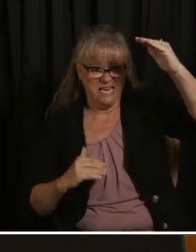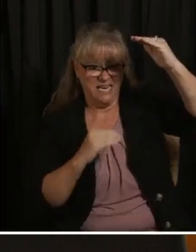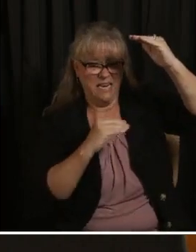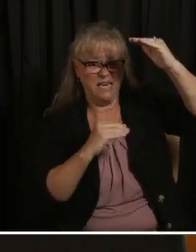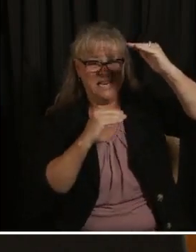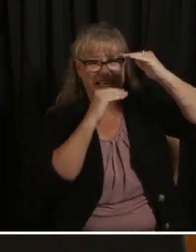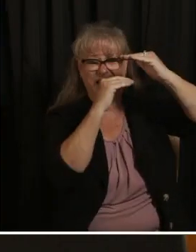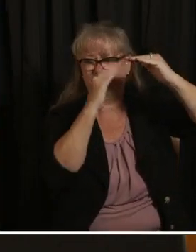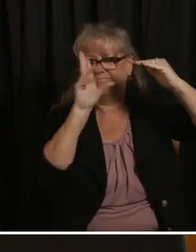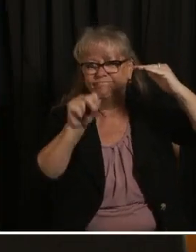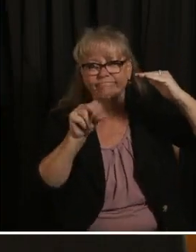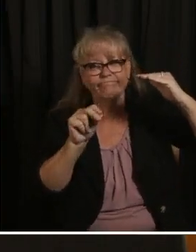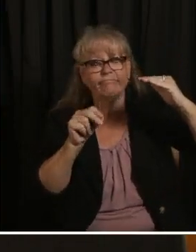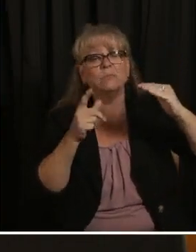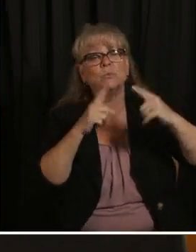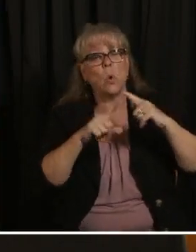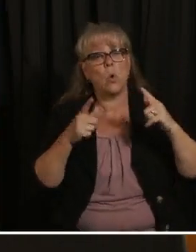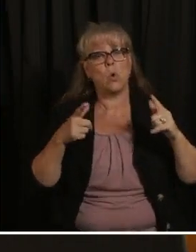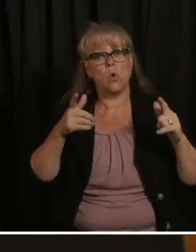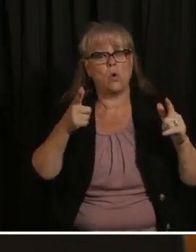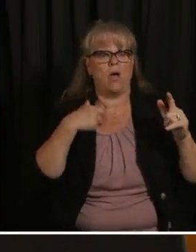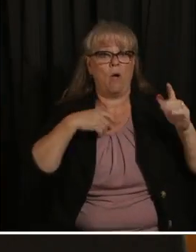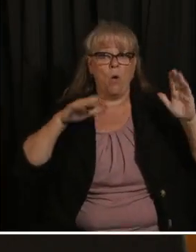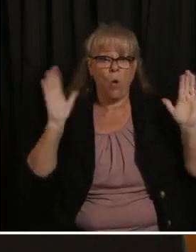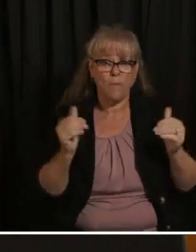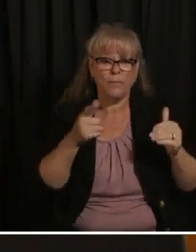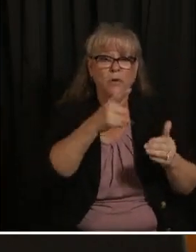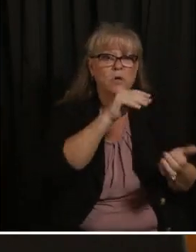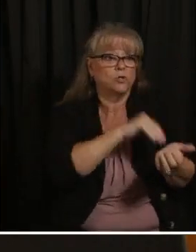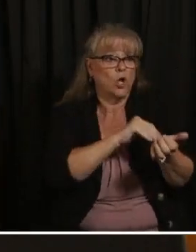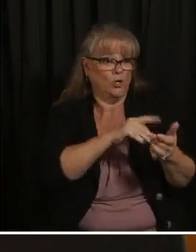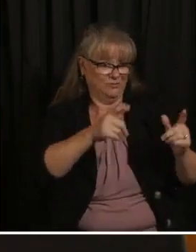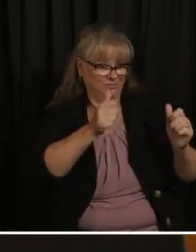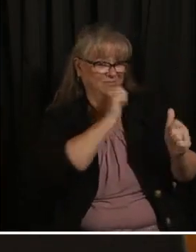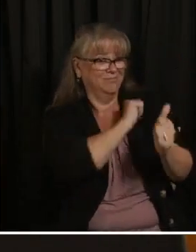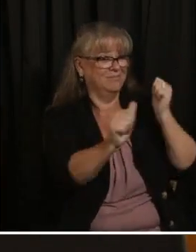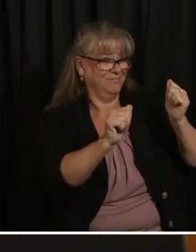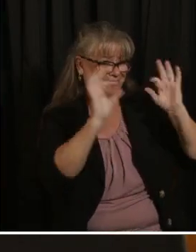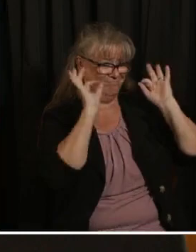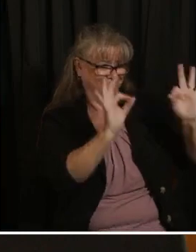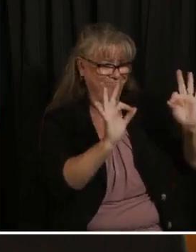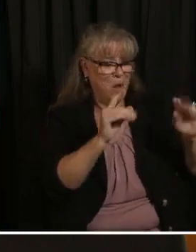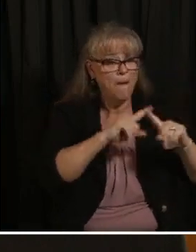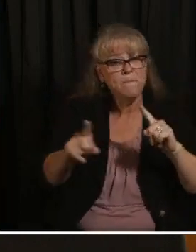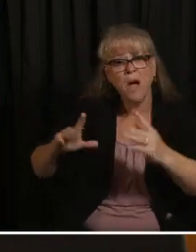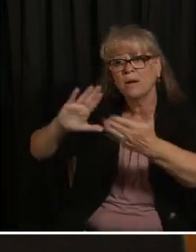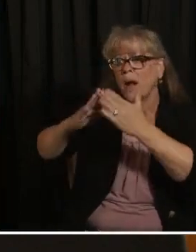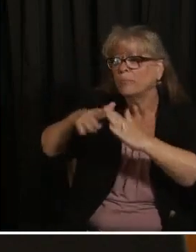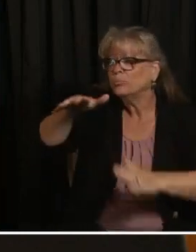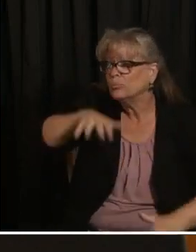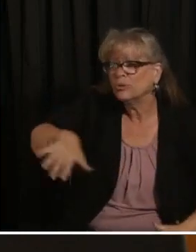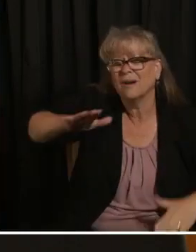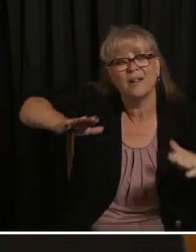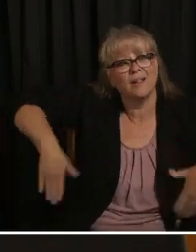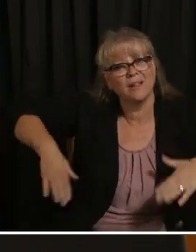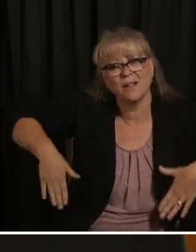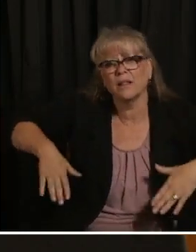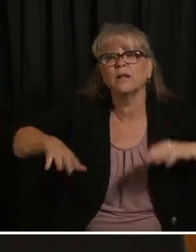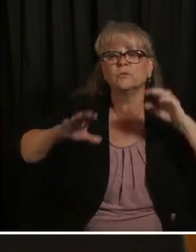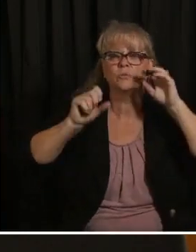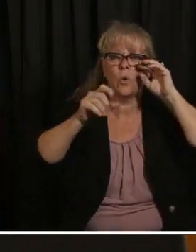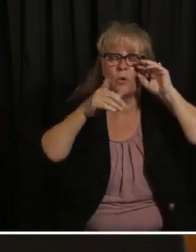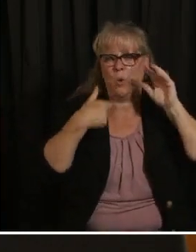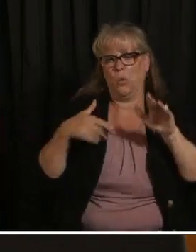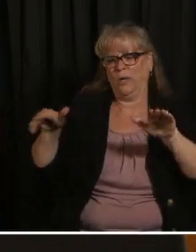thank you Sabine and now I'd like to introduce Hannah from Golden Hannah's dream